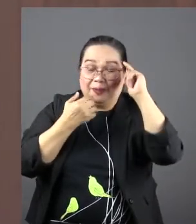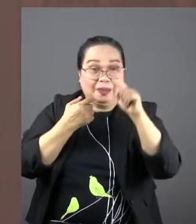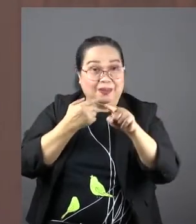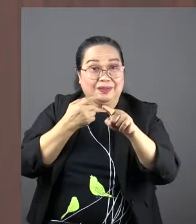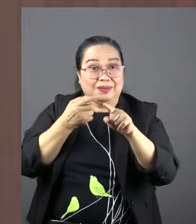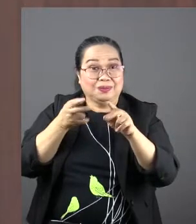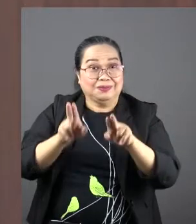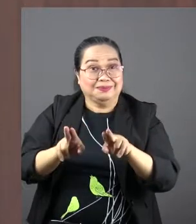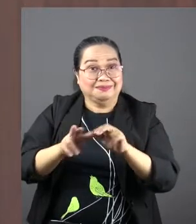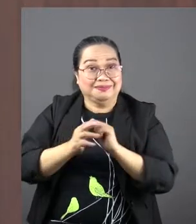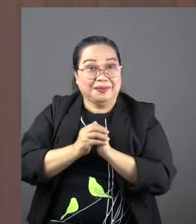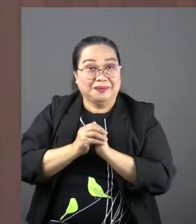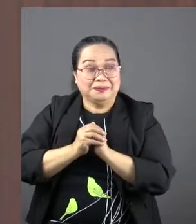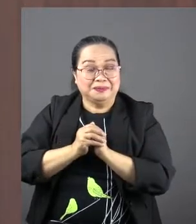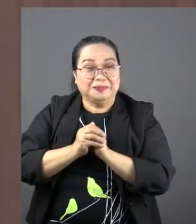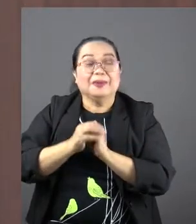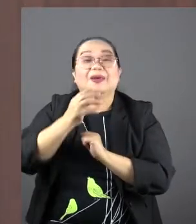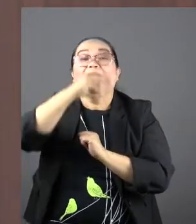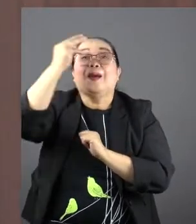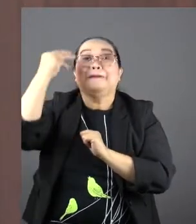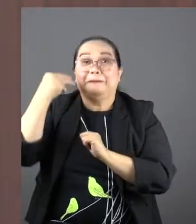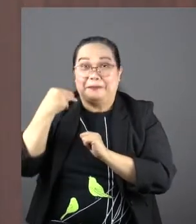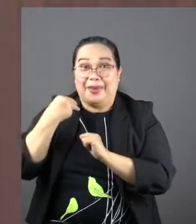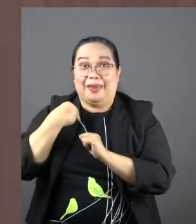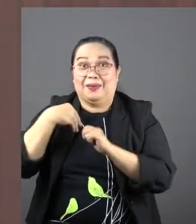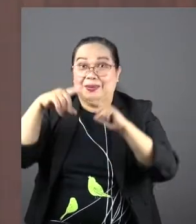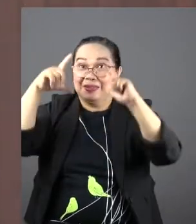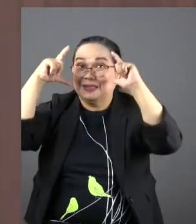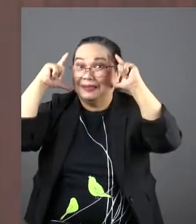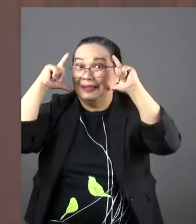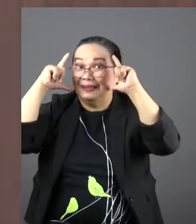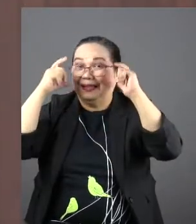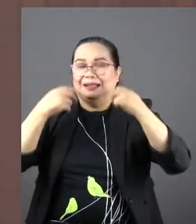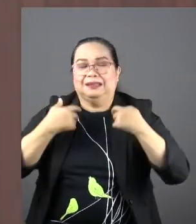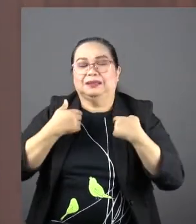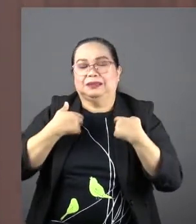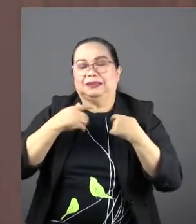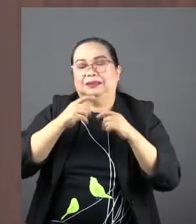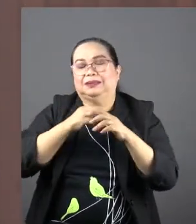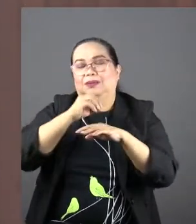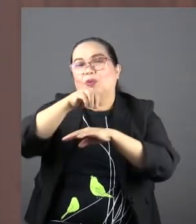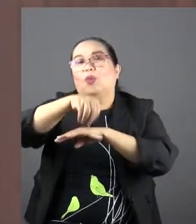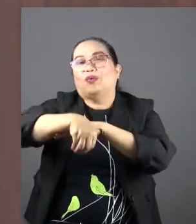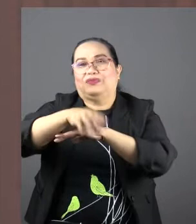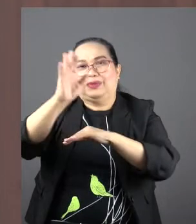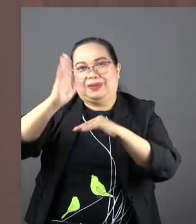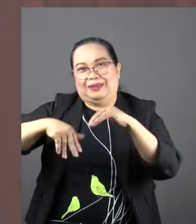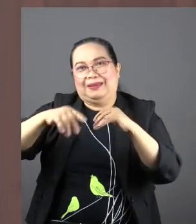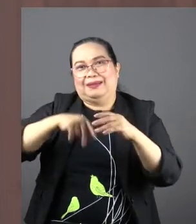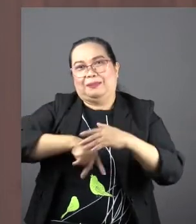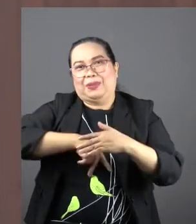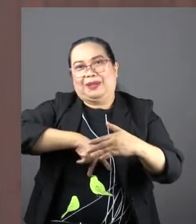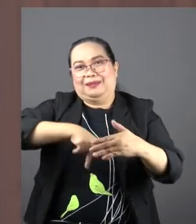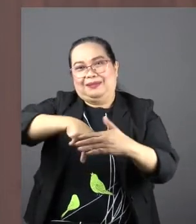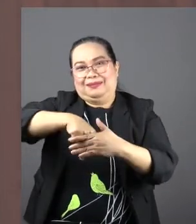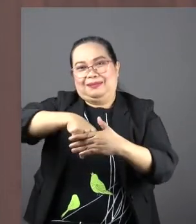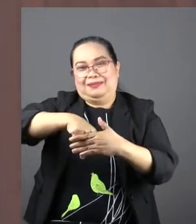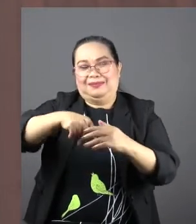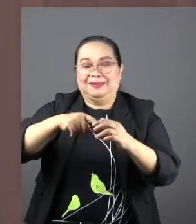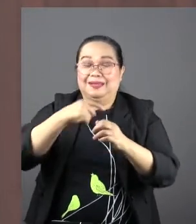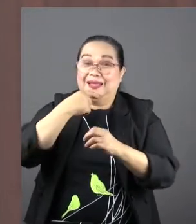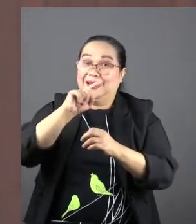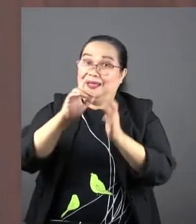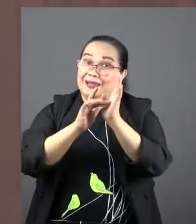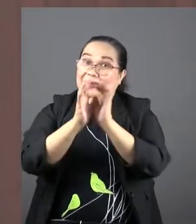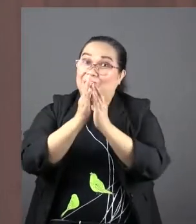know this? Mary's scandal would go beyond her pregnancy. It's implied in Scripture,